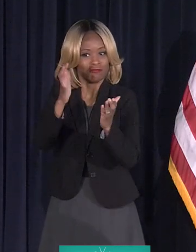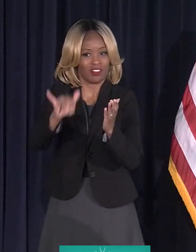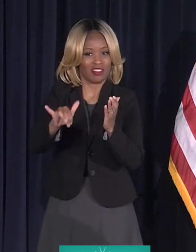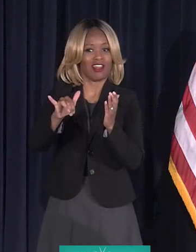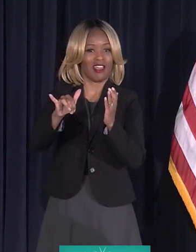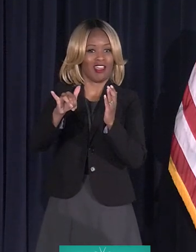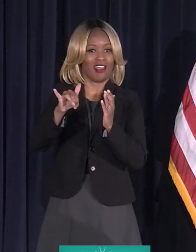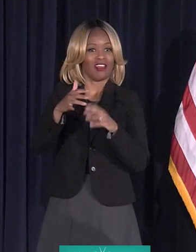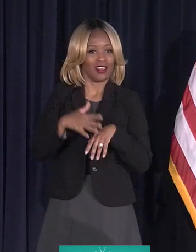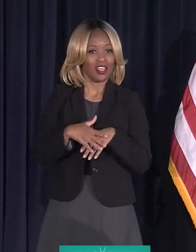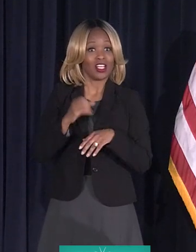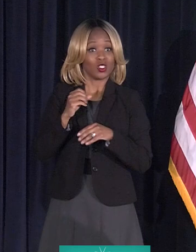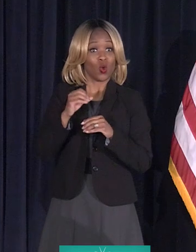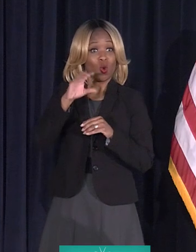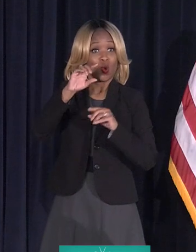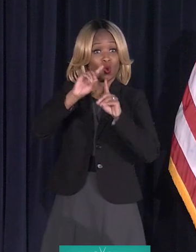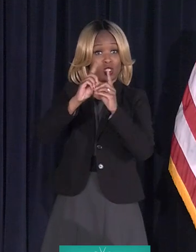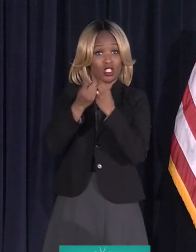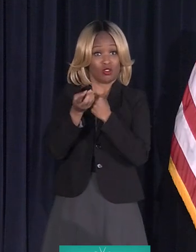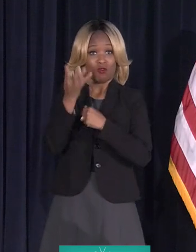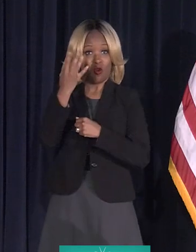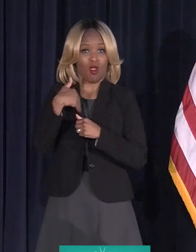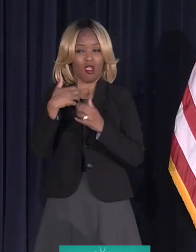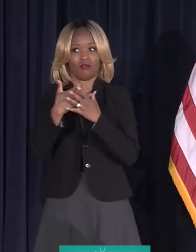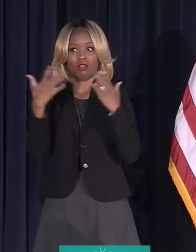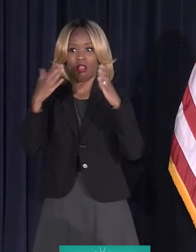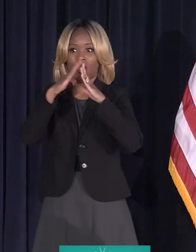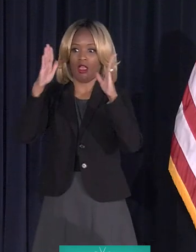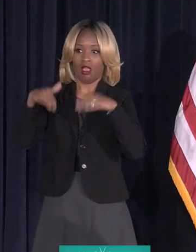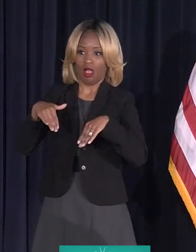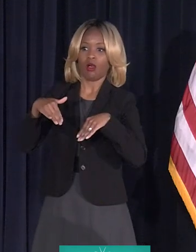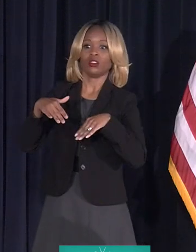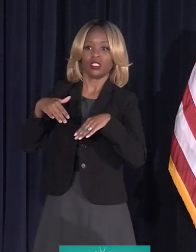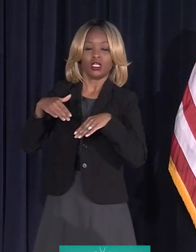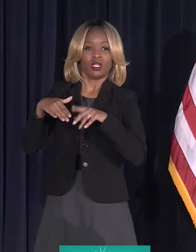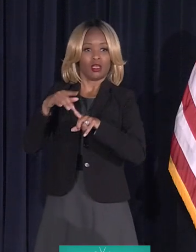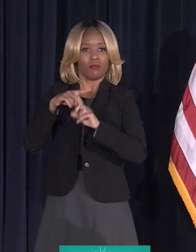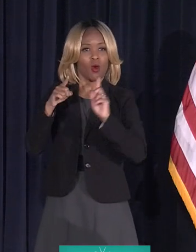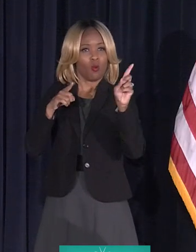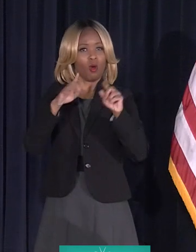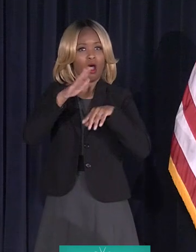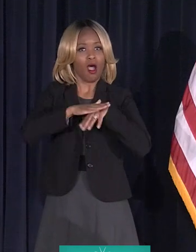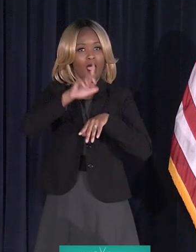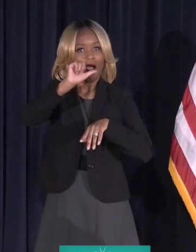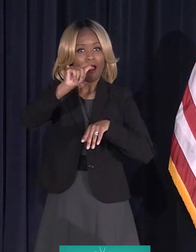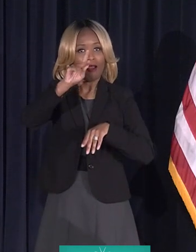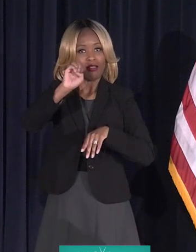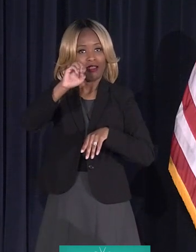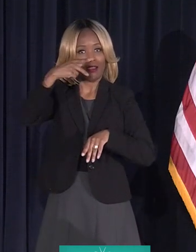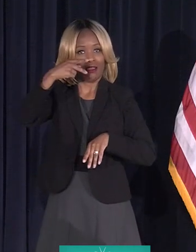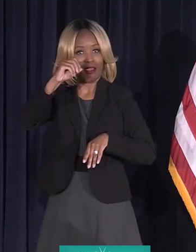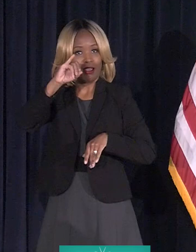we've had a lot of houses that have been renovated because we've been sure some quality housing. But here's one on Lake Point. And here's